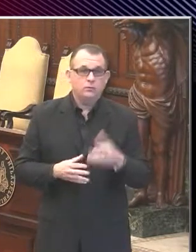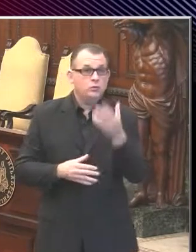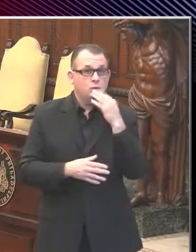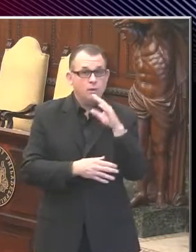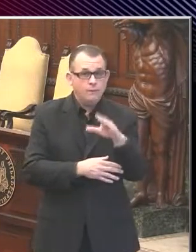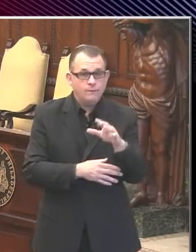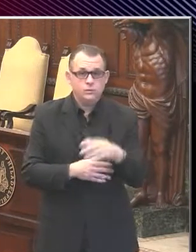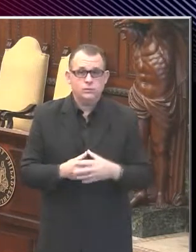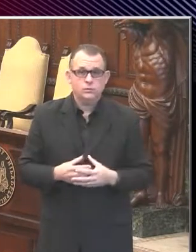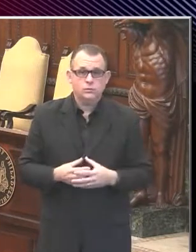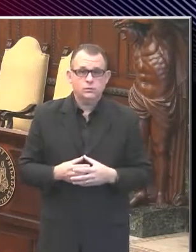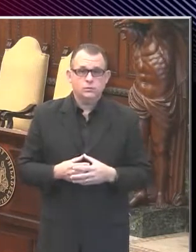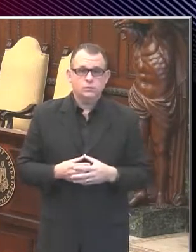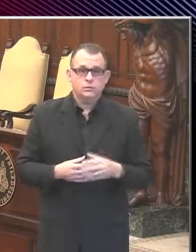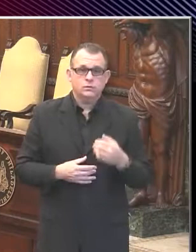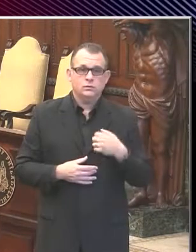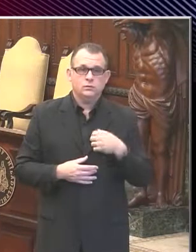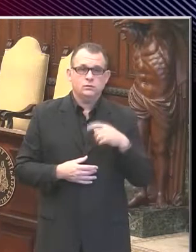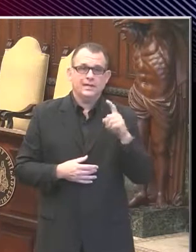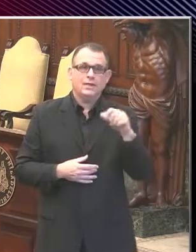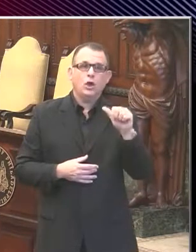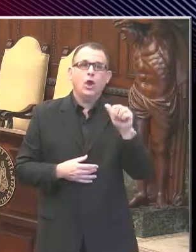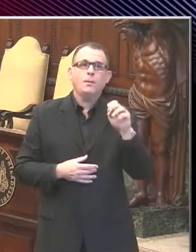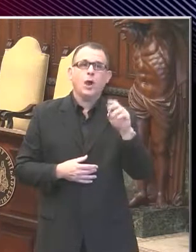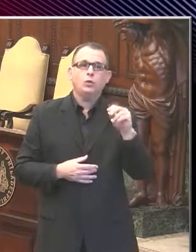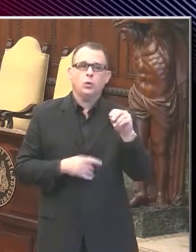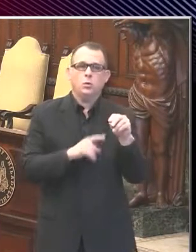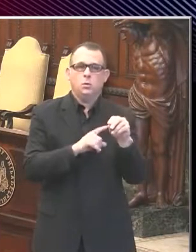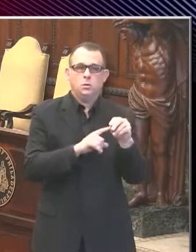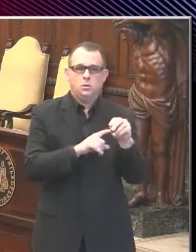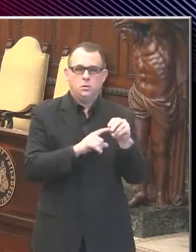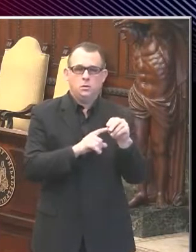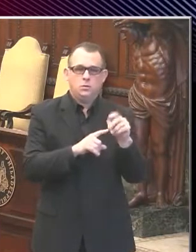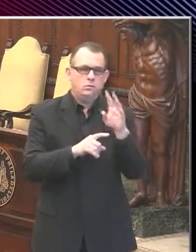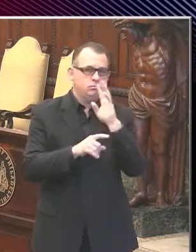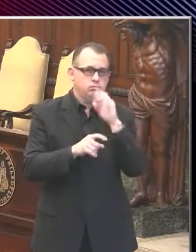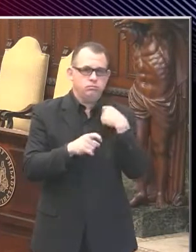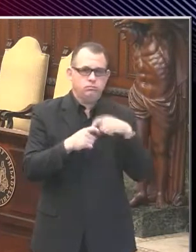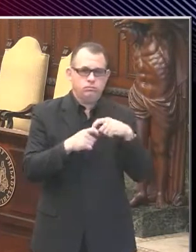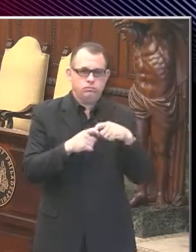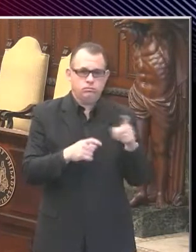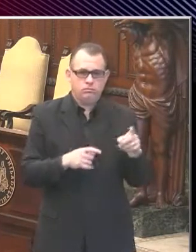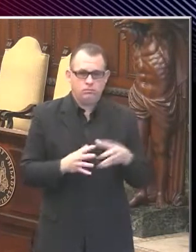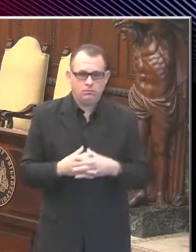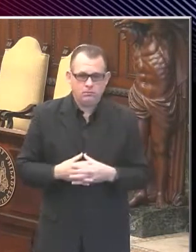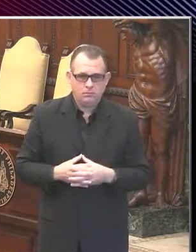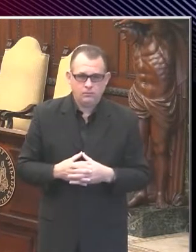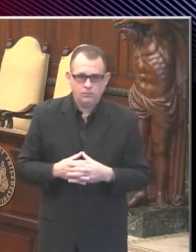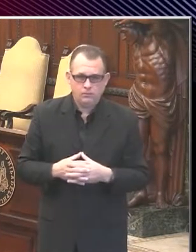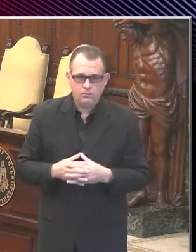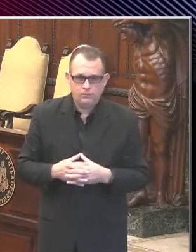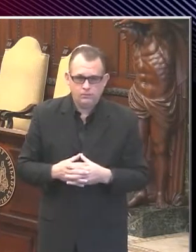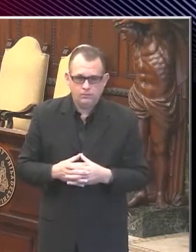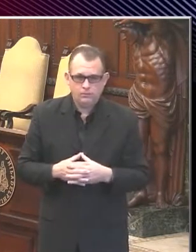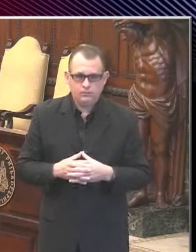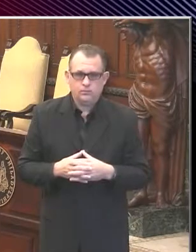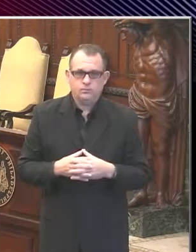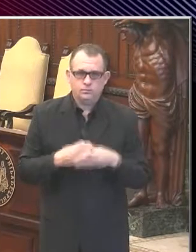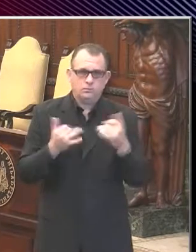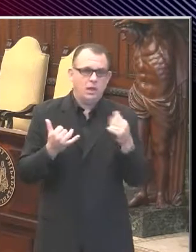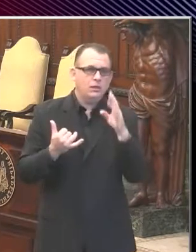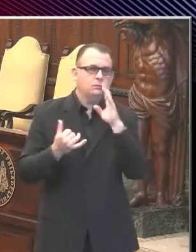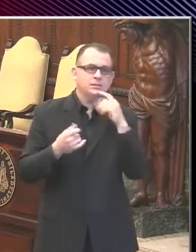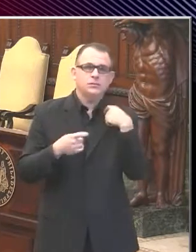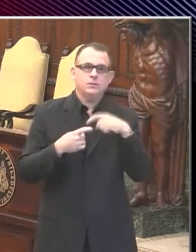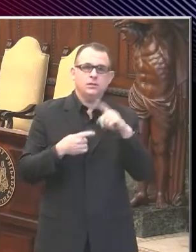I will need translation. Armando, ¿estás allí? Buenas tardes, Argeny. Gracias. Buenas tardes, Armando. Muchísimas gracias. Armando, mi pregunta es